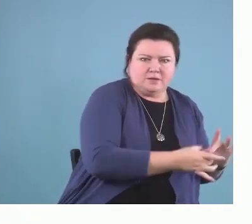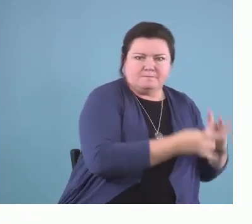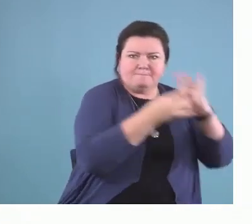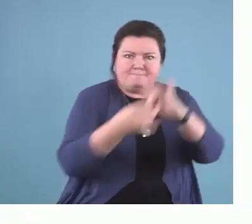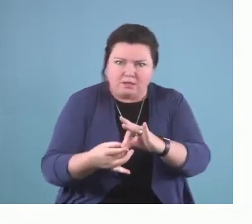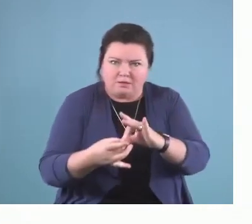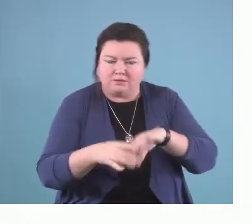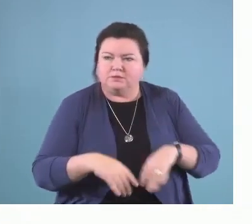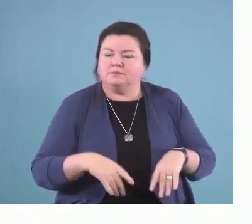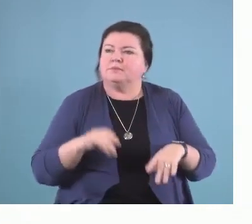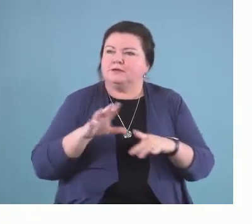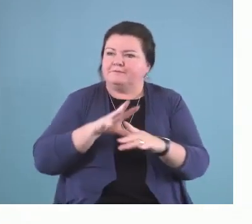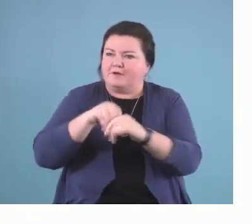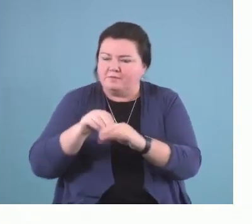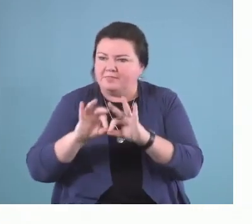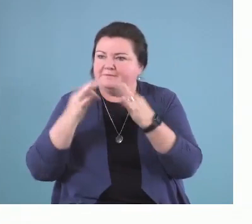life-changing context.